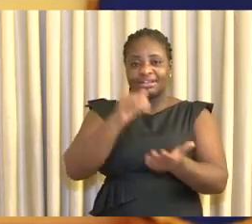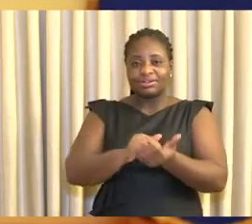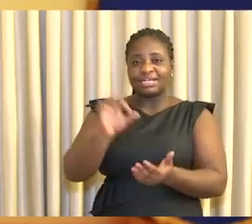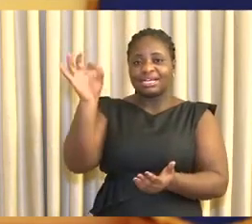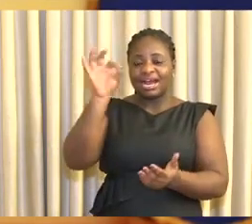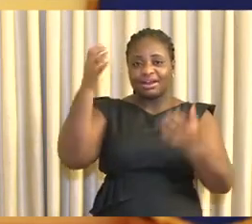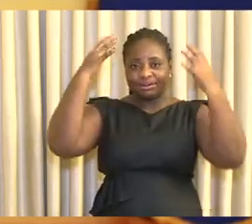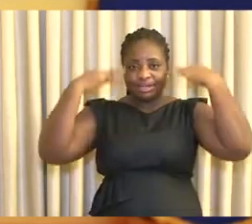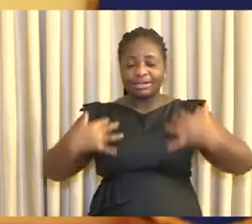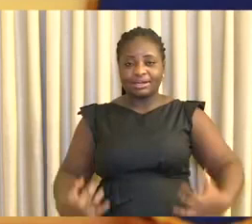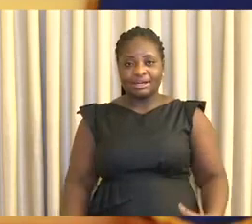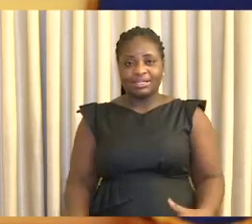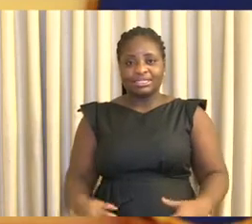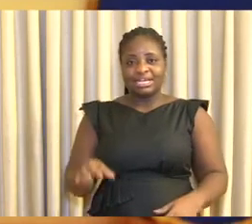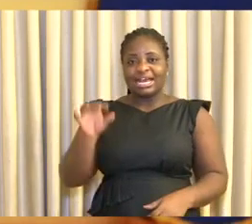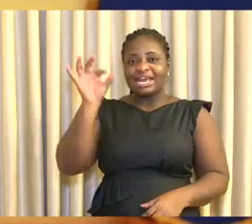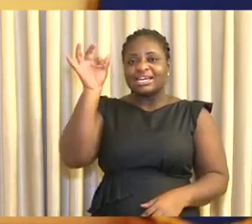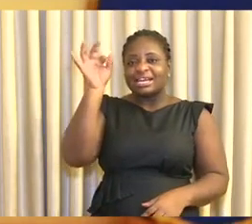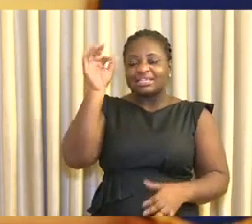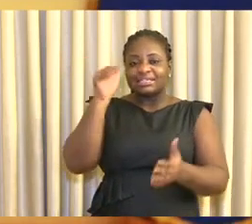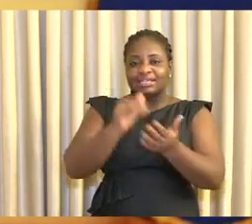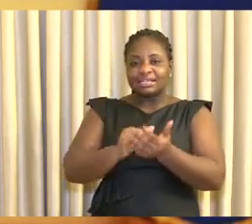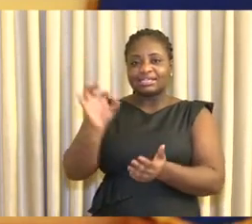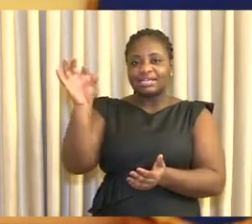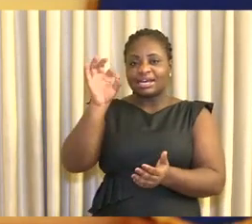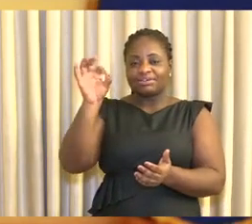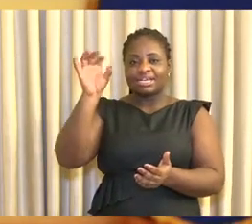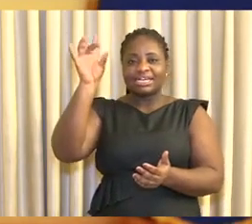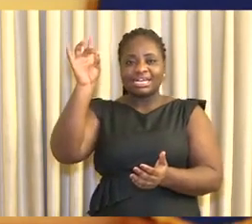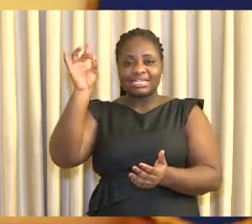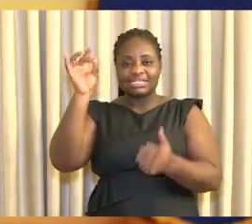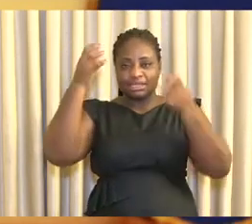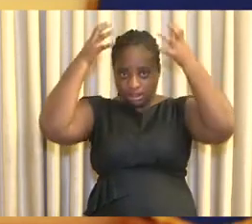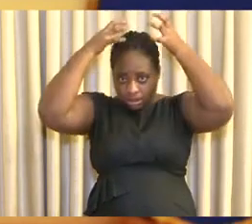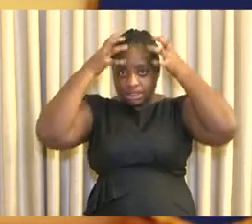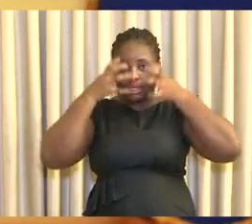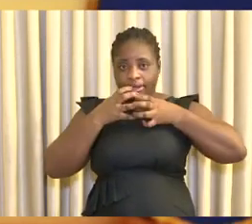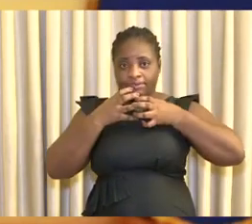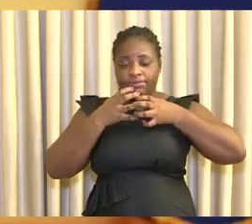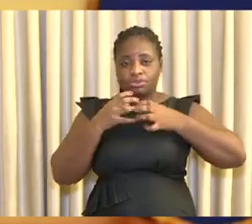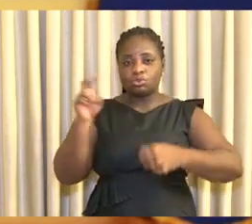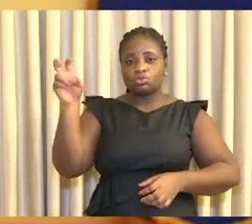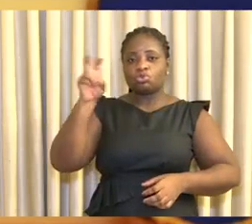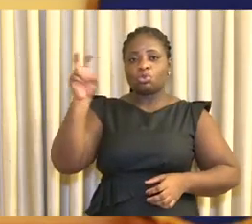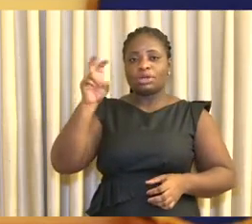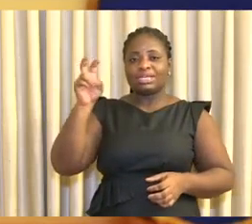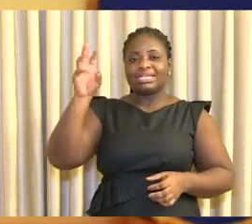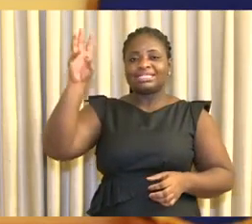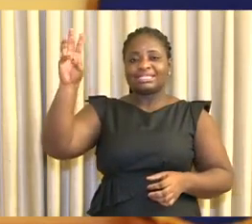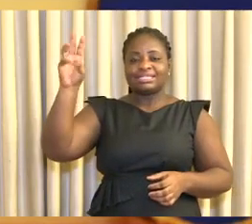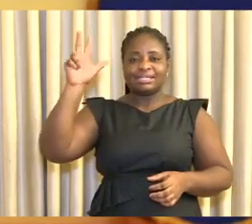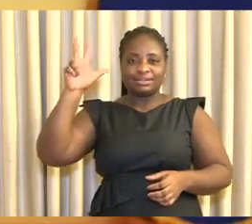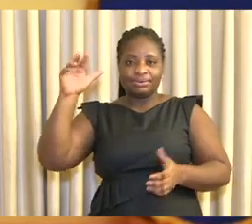gowns, 19,980 head covers, 263